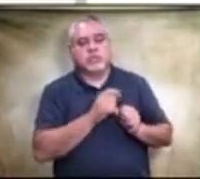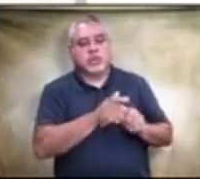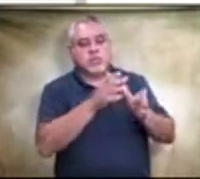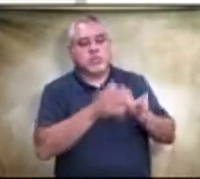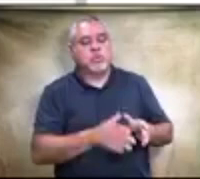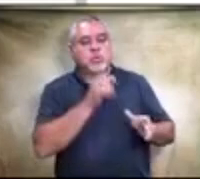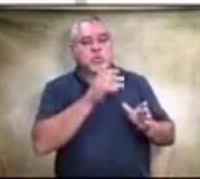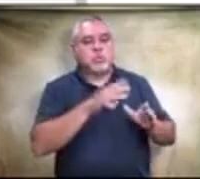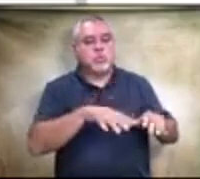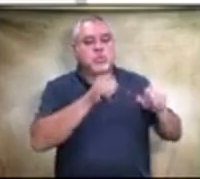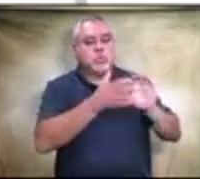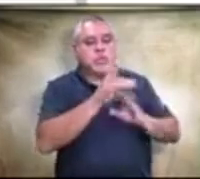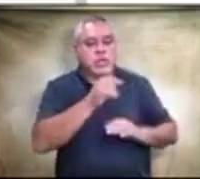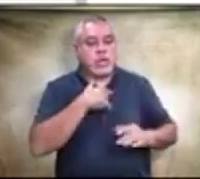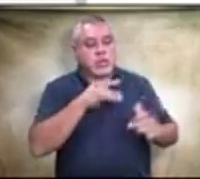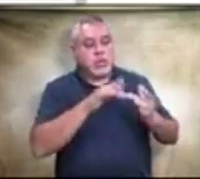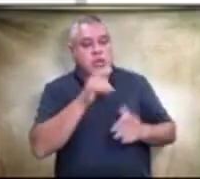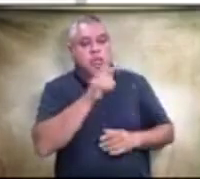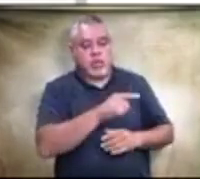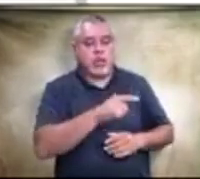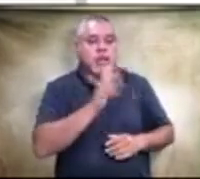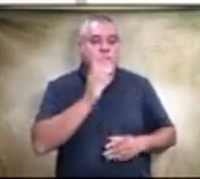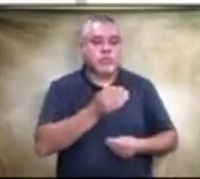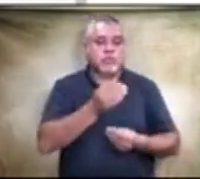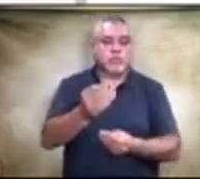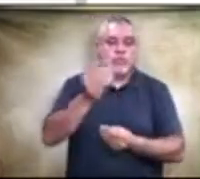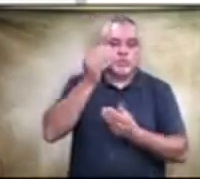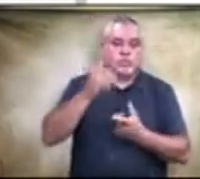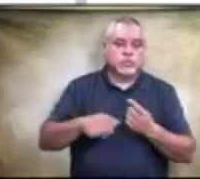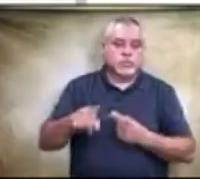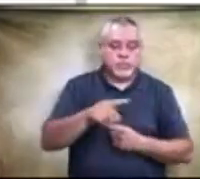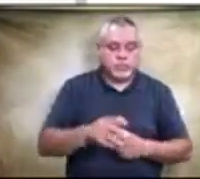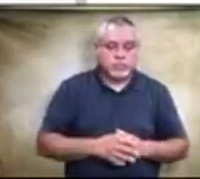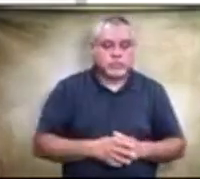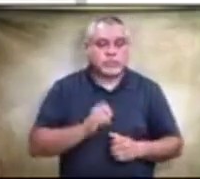as soon as I can make contact with them, I will get that information to you. I'll have to see,